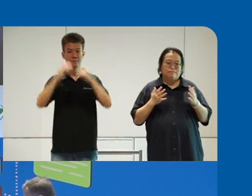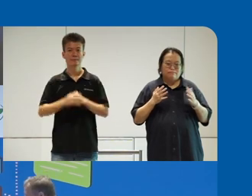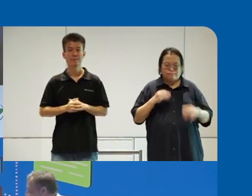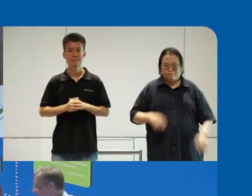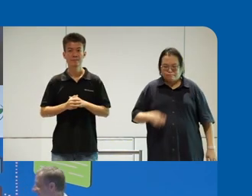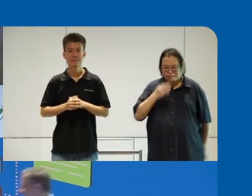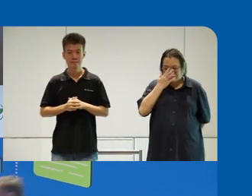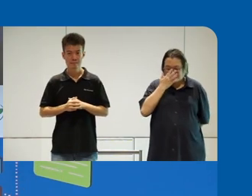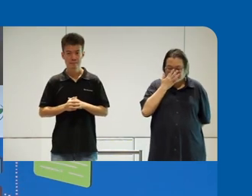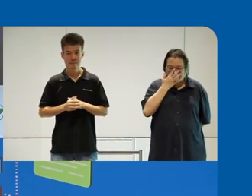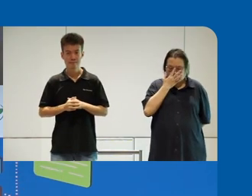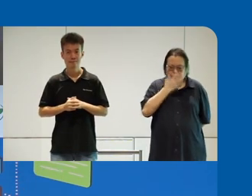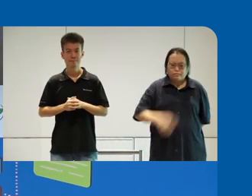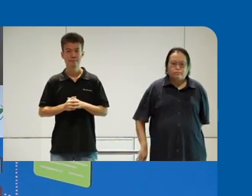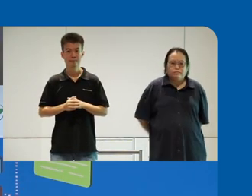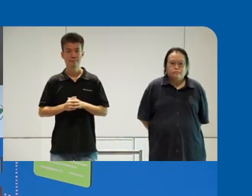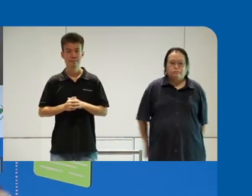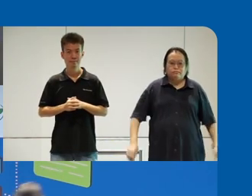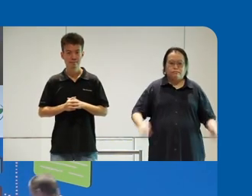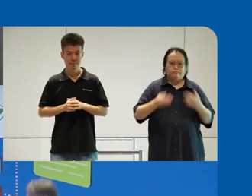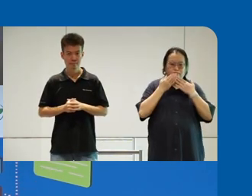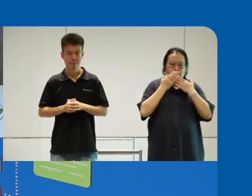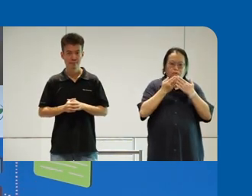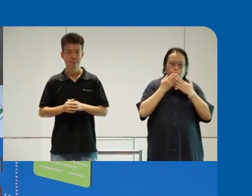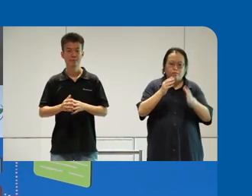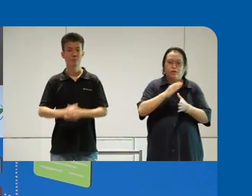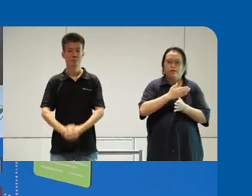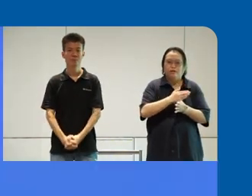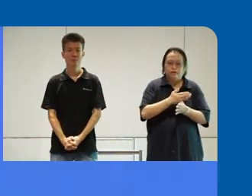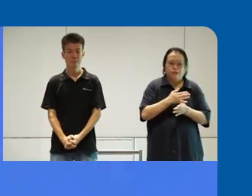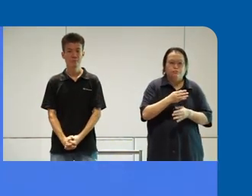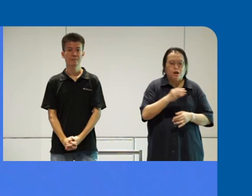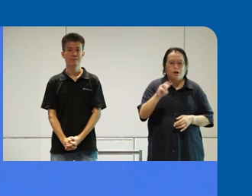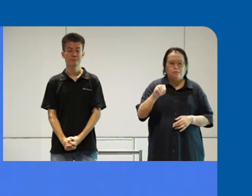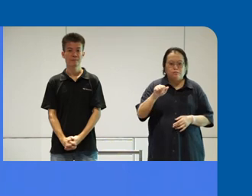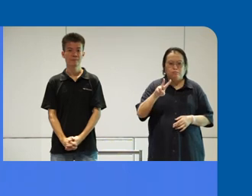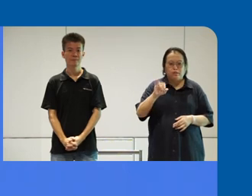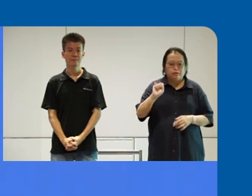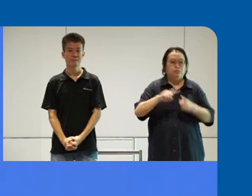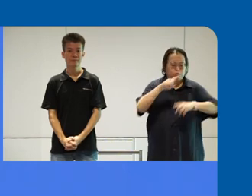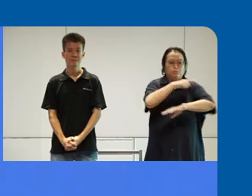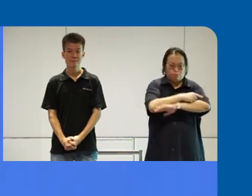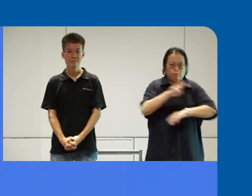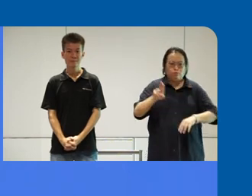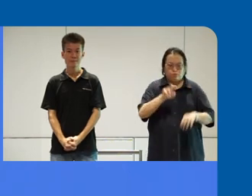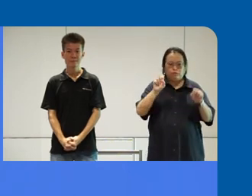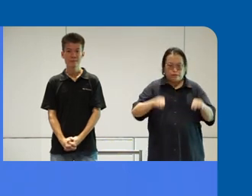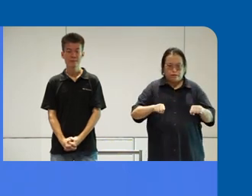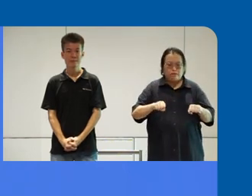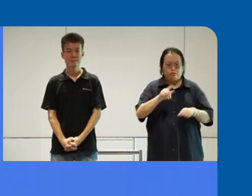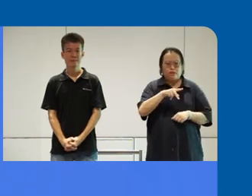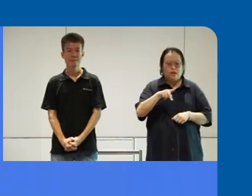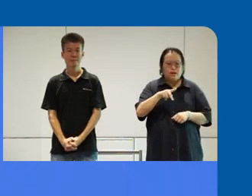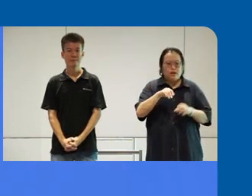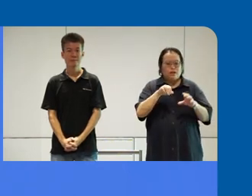Wonderful. Thanks, Steve, for sharing. And yes, you can use Mavis today. So, yep, it's been on the App Store for